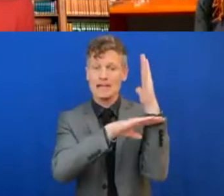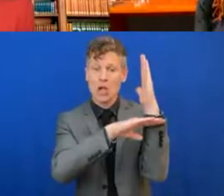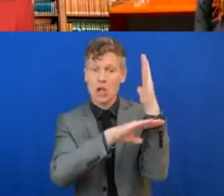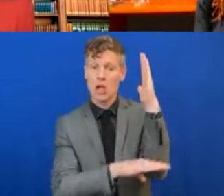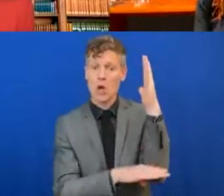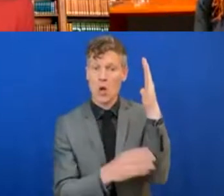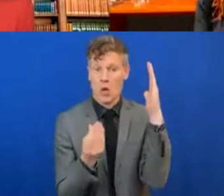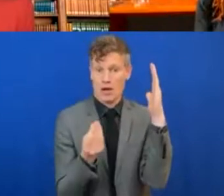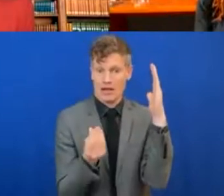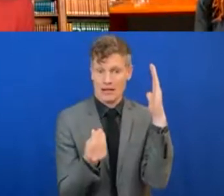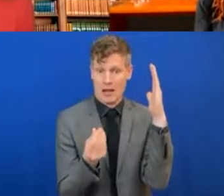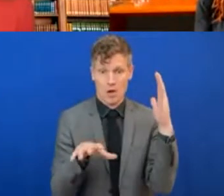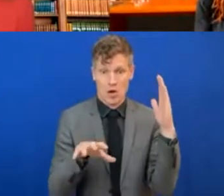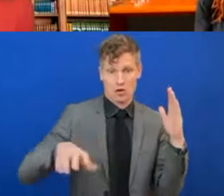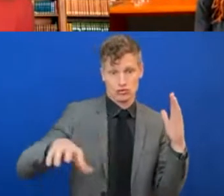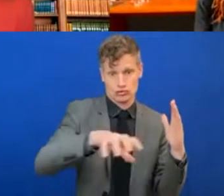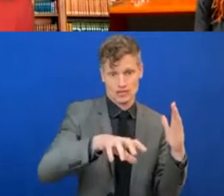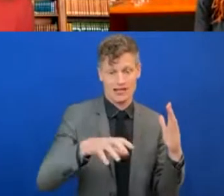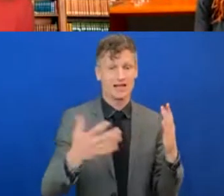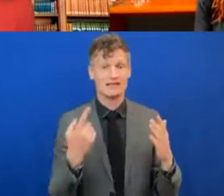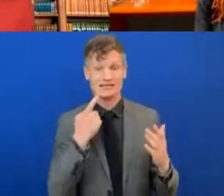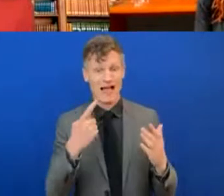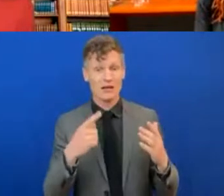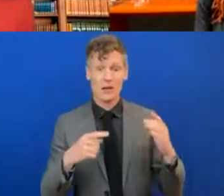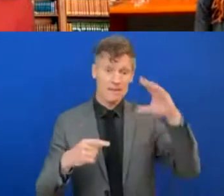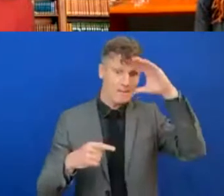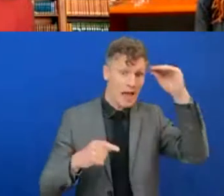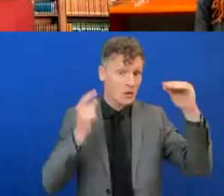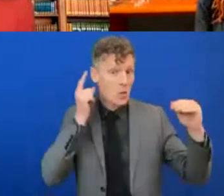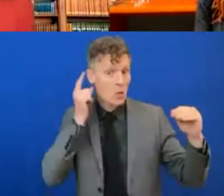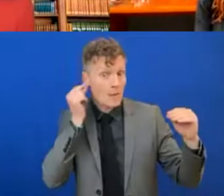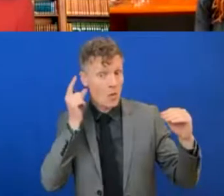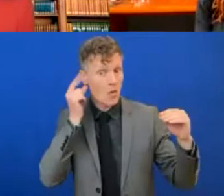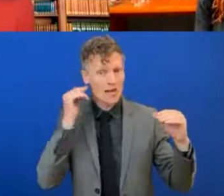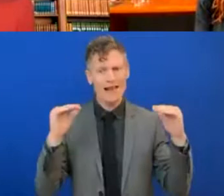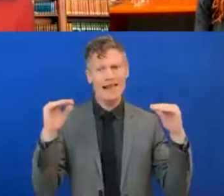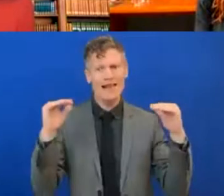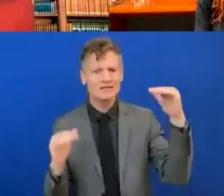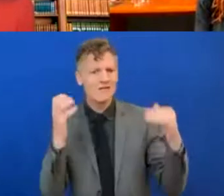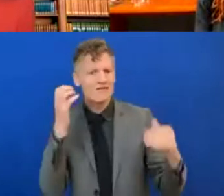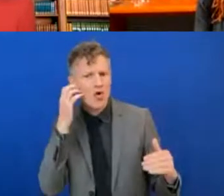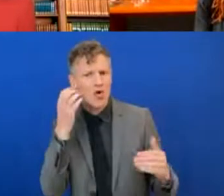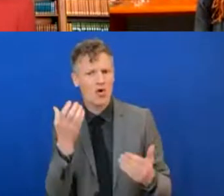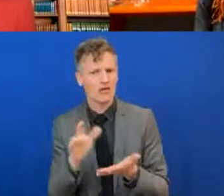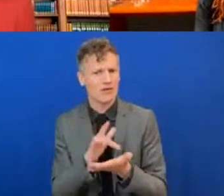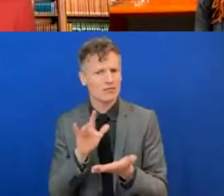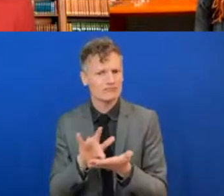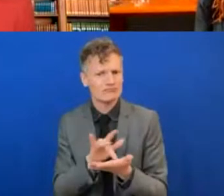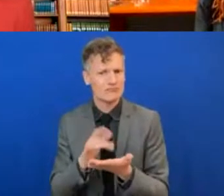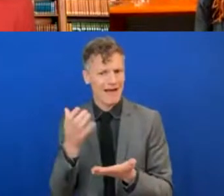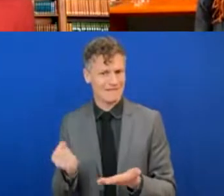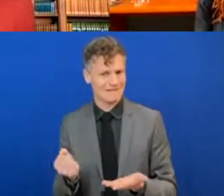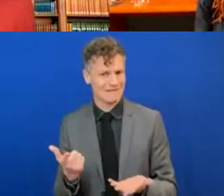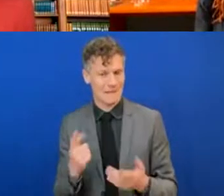are on mobile phones compared with men. Again, that is a gap for us to attend to. And, of course, the global internet gap is